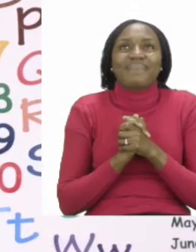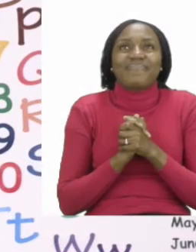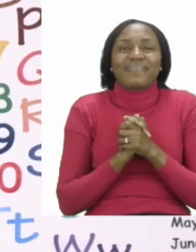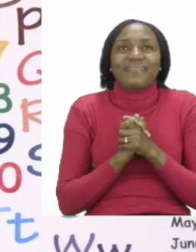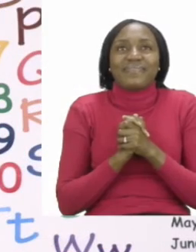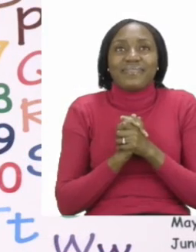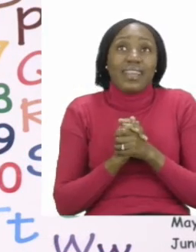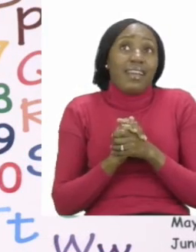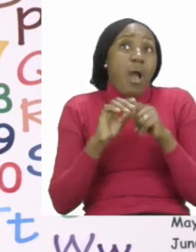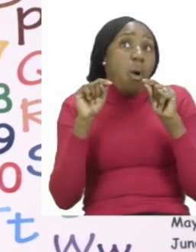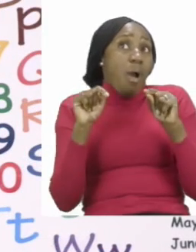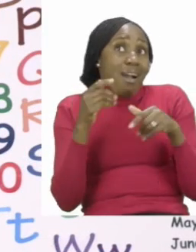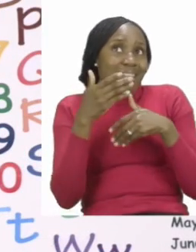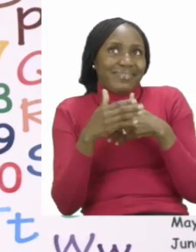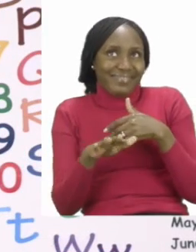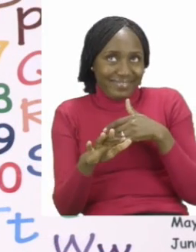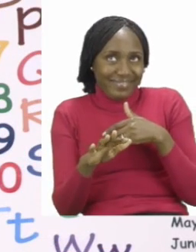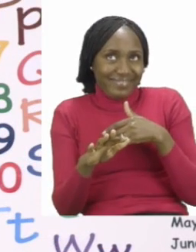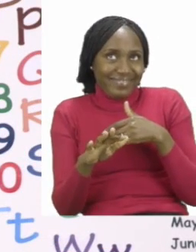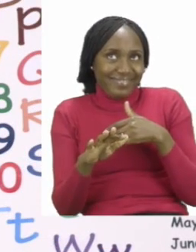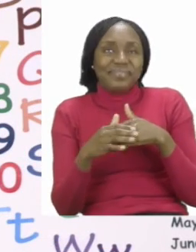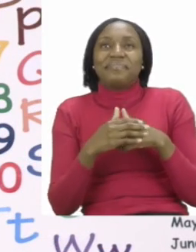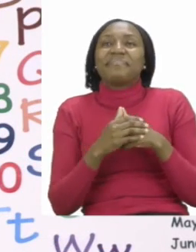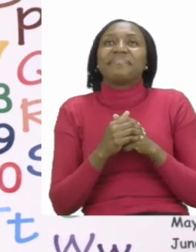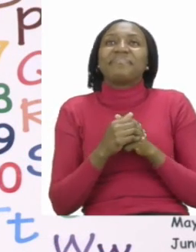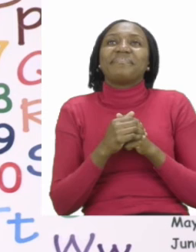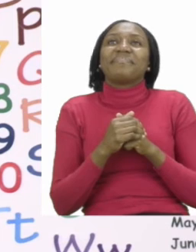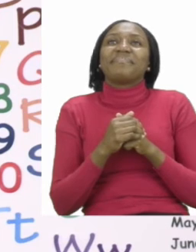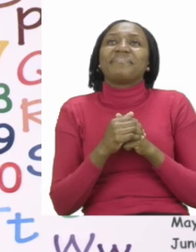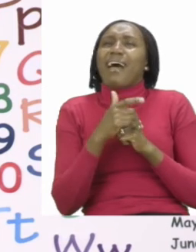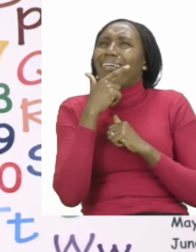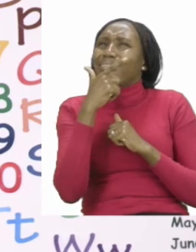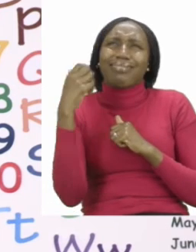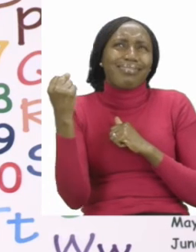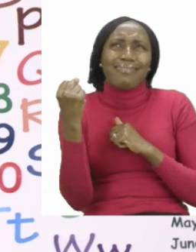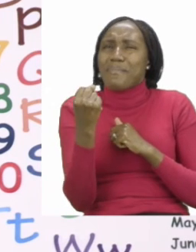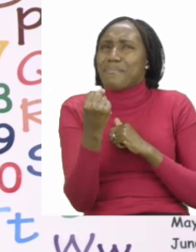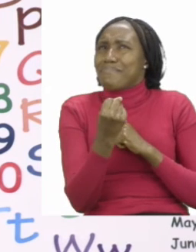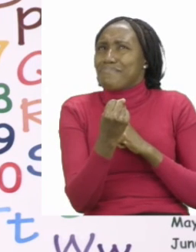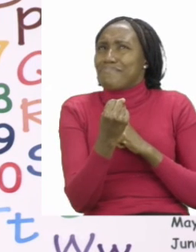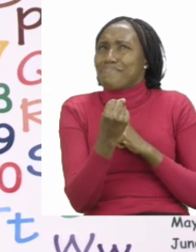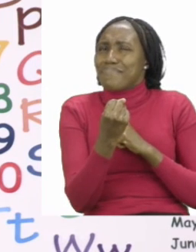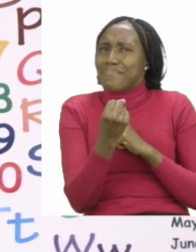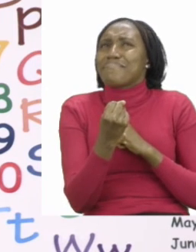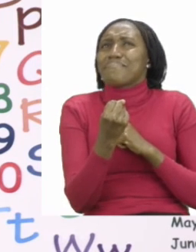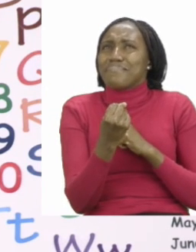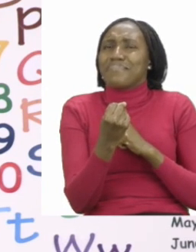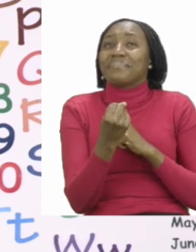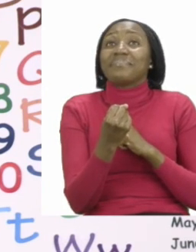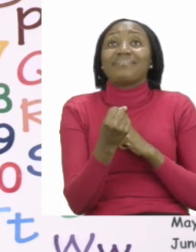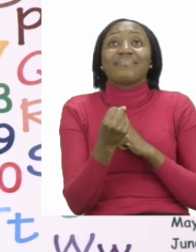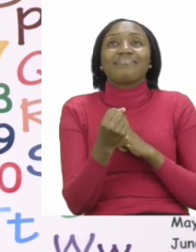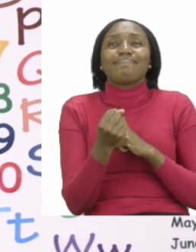We have come to the end of today's lesson. Thank you so much for joining us. But